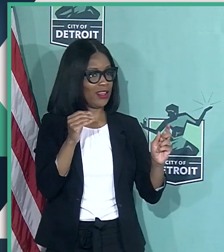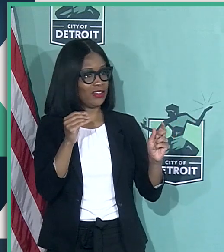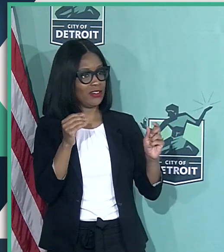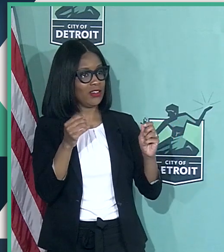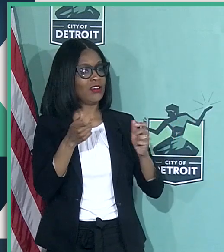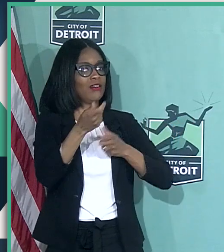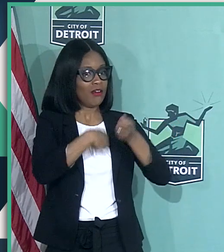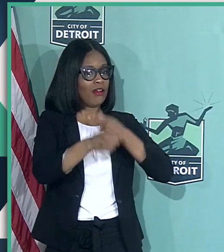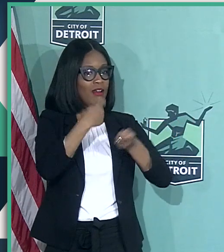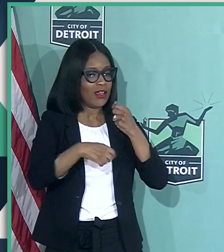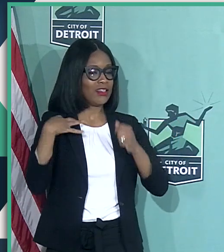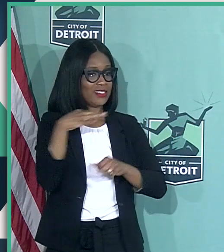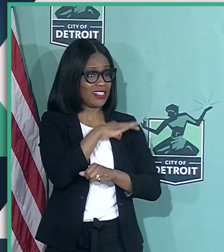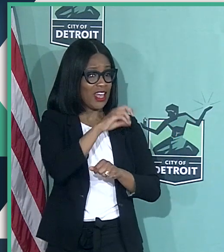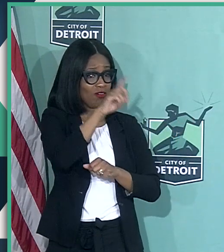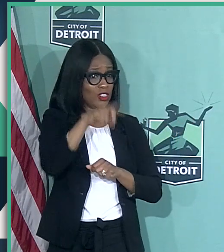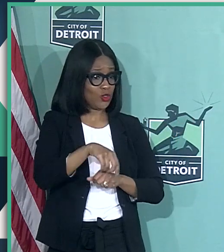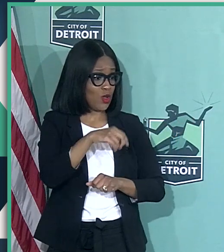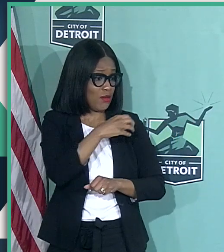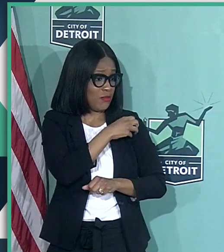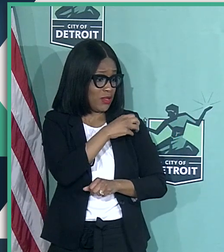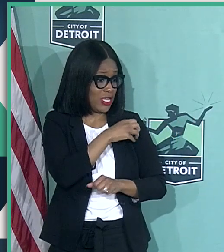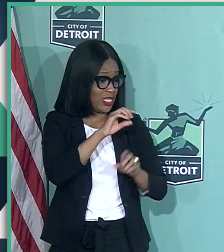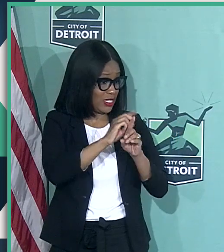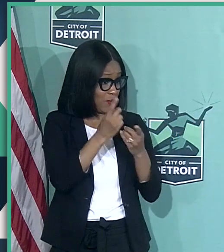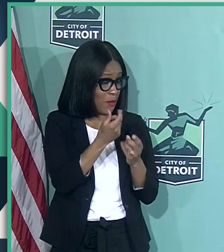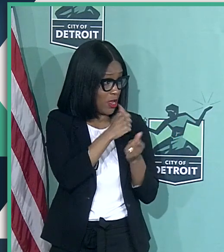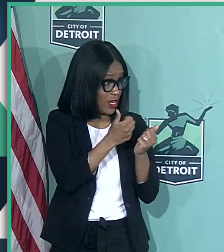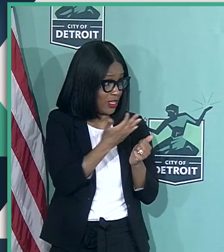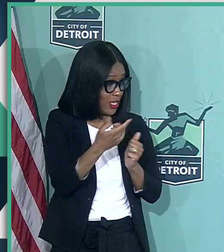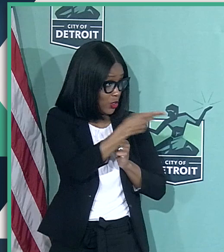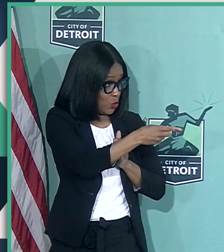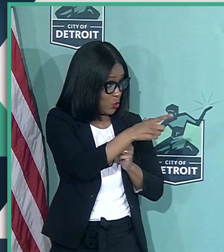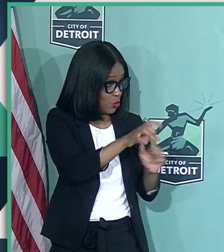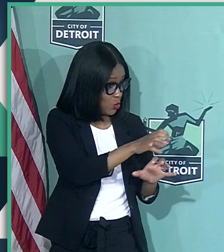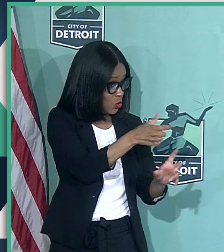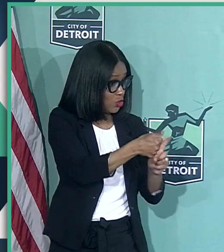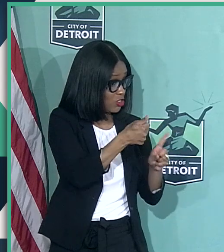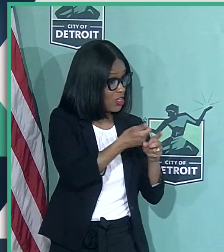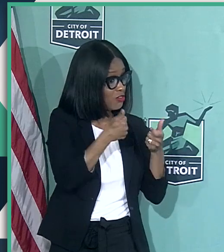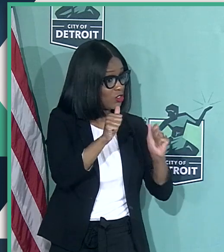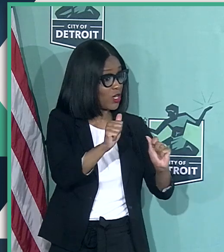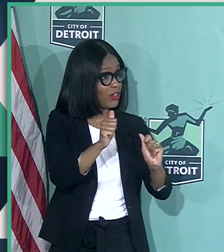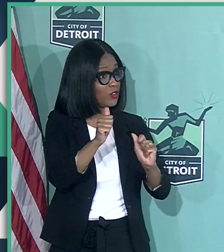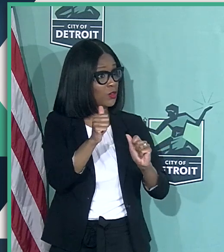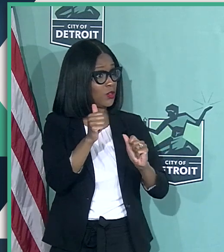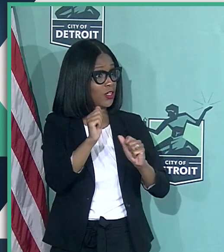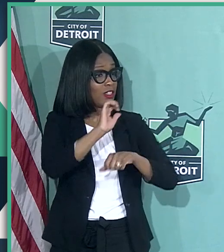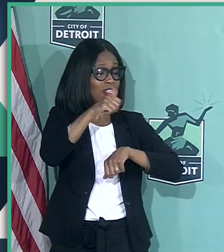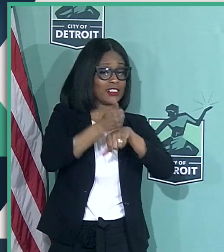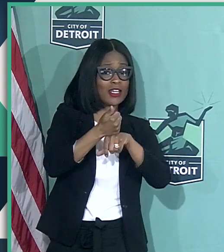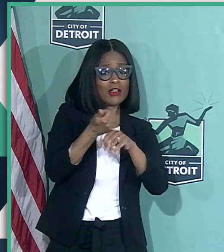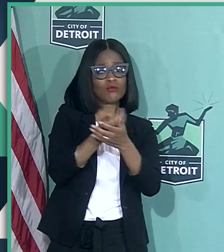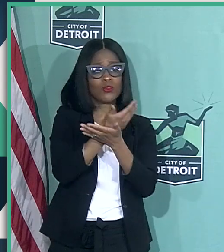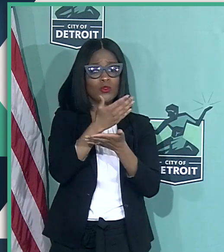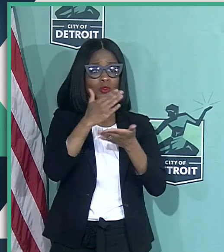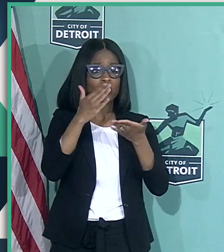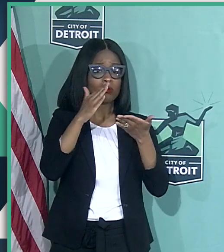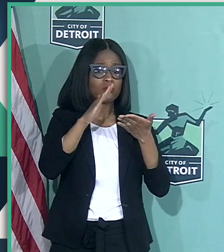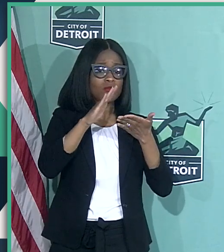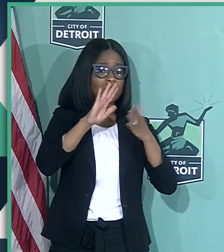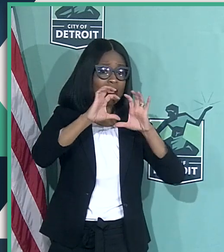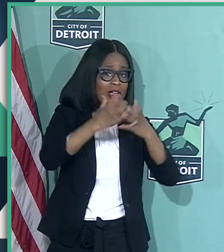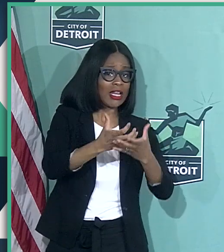Department, is there anything you can do or anything the department envisions to try and get an academy class or to help train the next